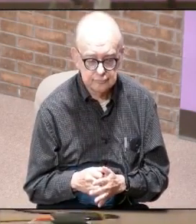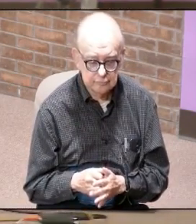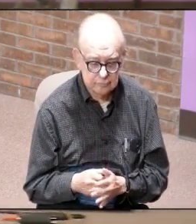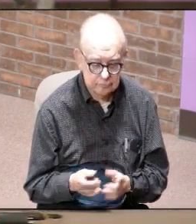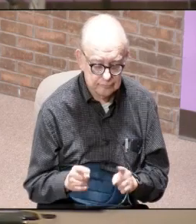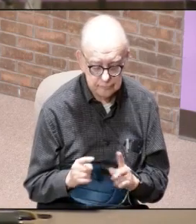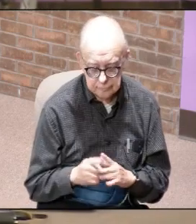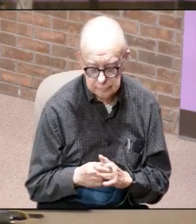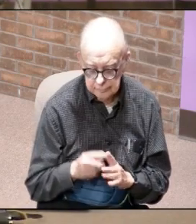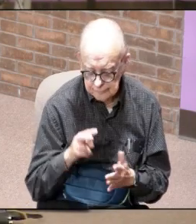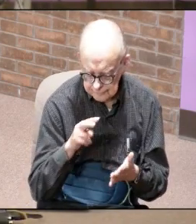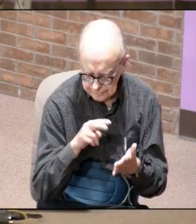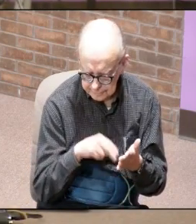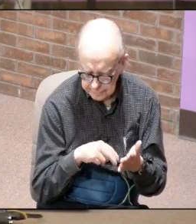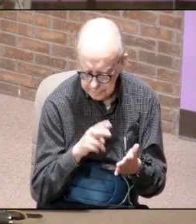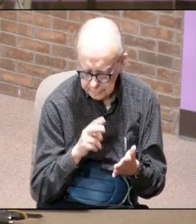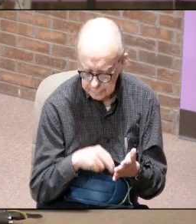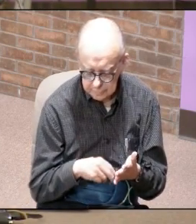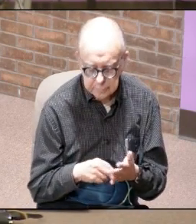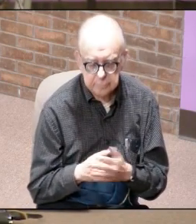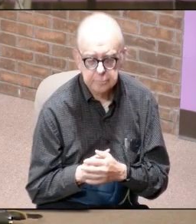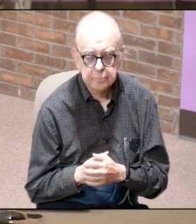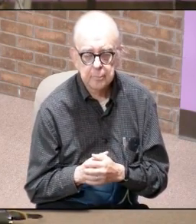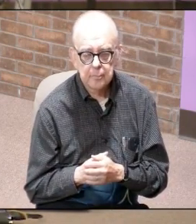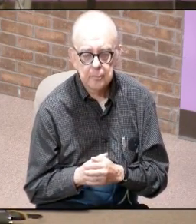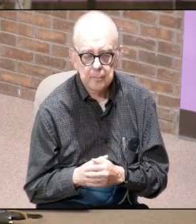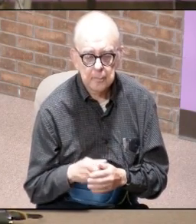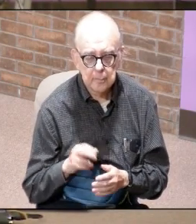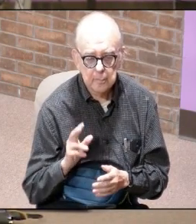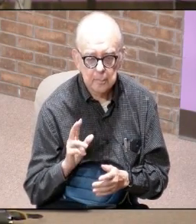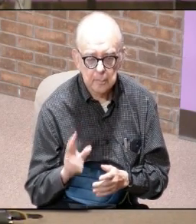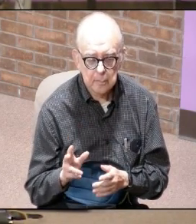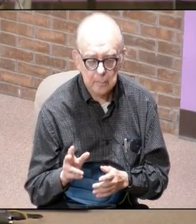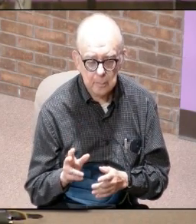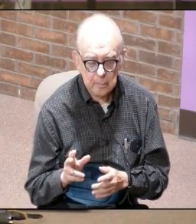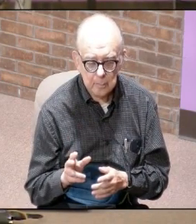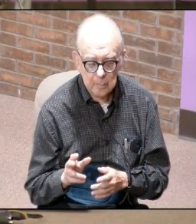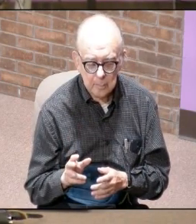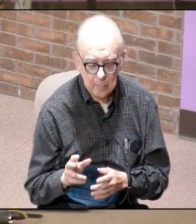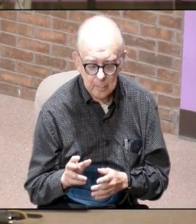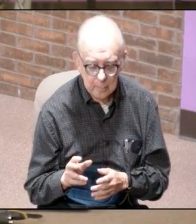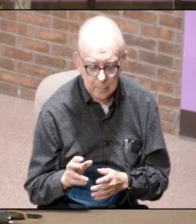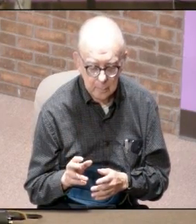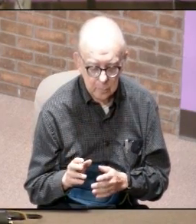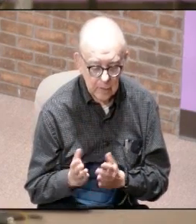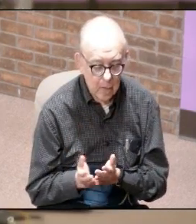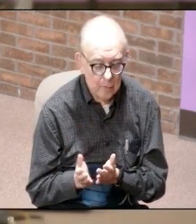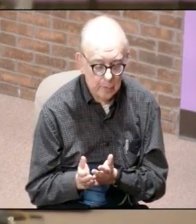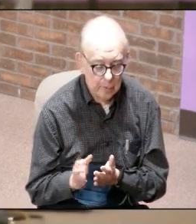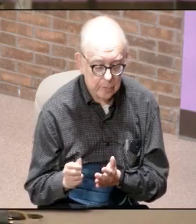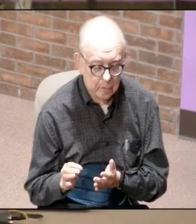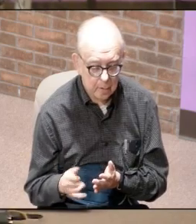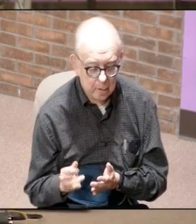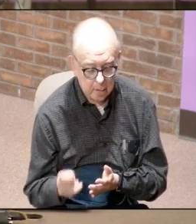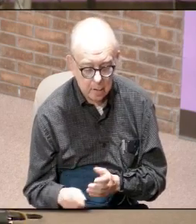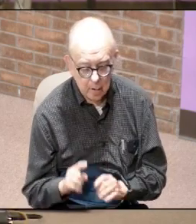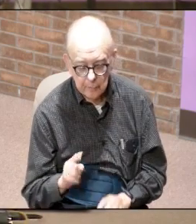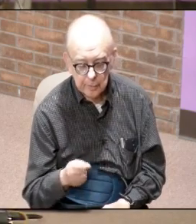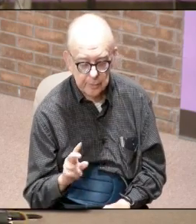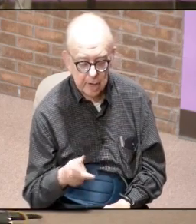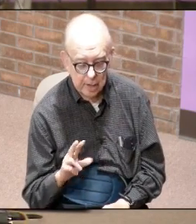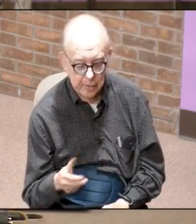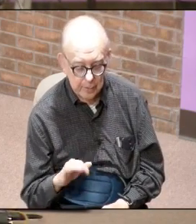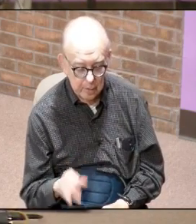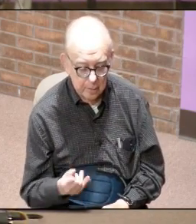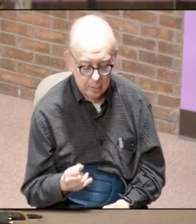when you begin to read in in the the three the three books of john first john second john third john